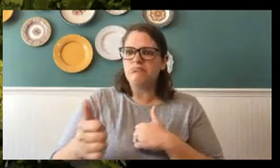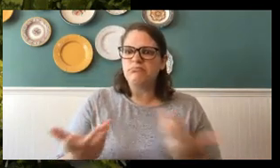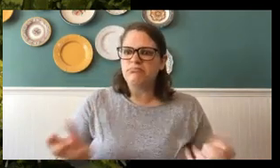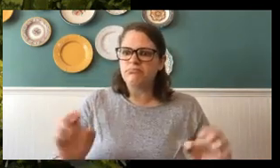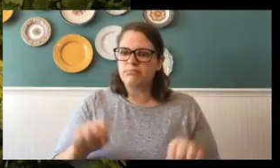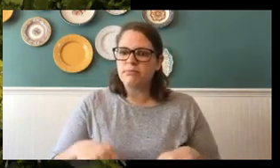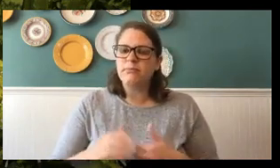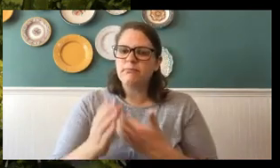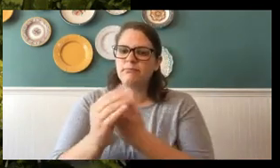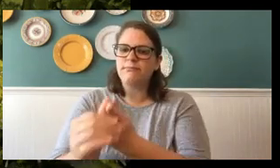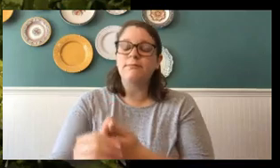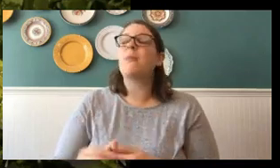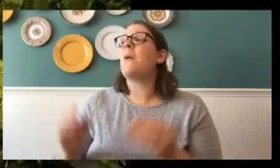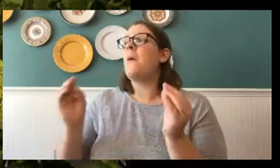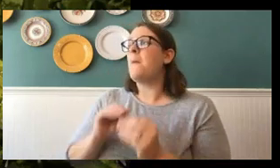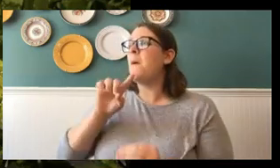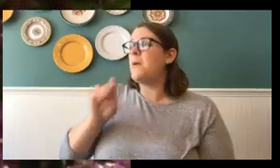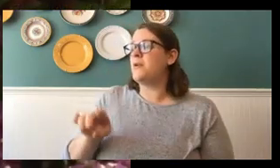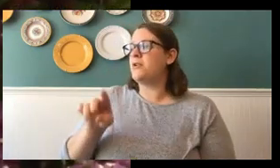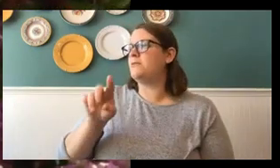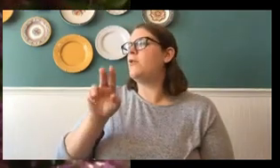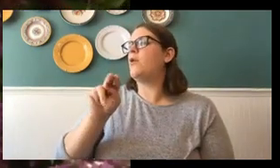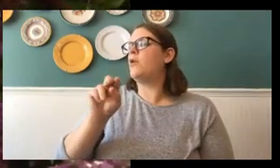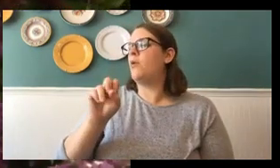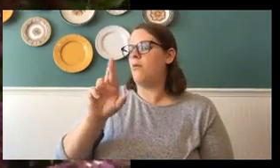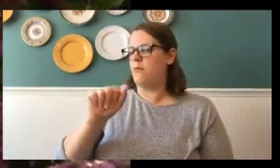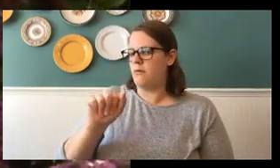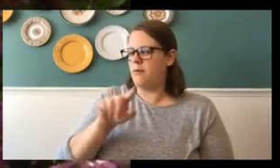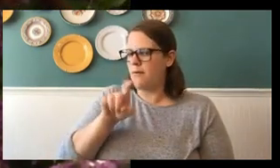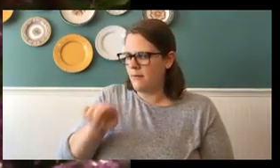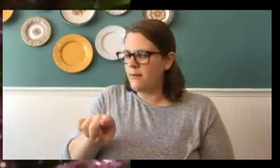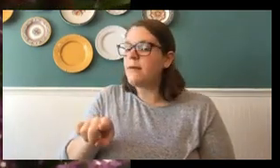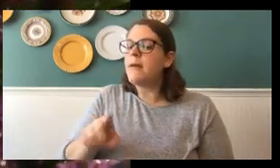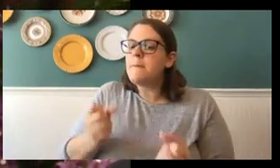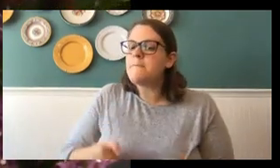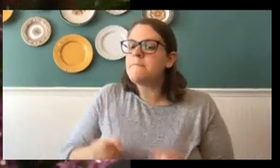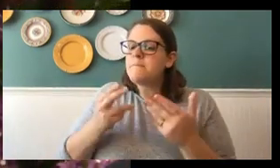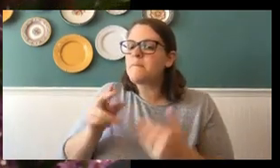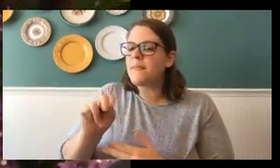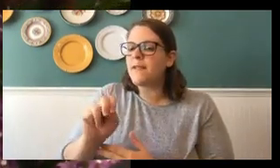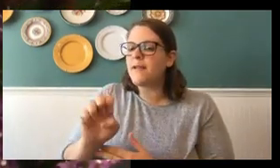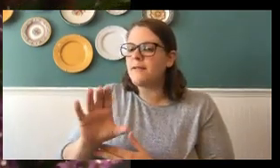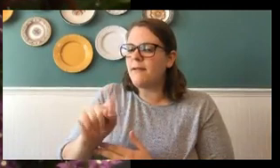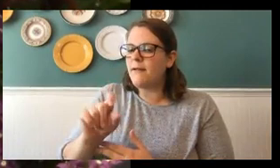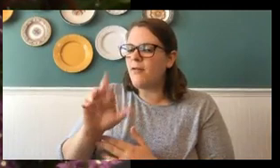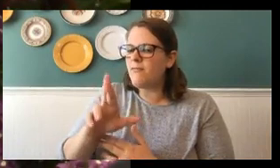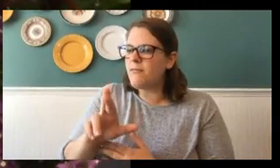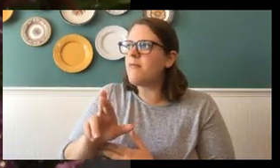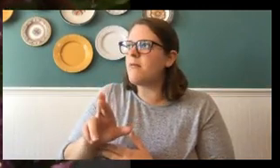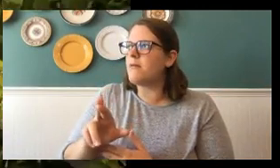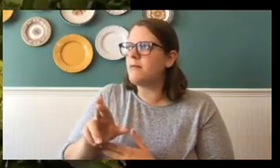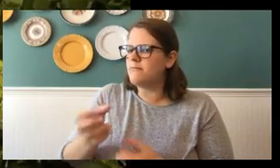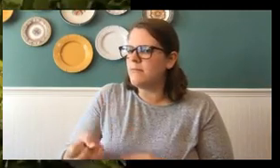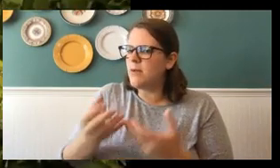More questions. So, Nora is asking, how much nectar can a butterfly drink and how does it drink?